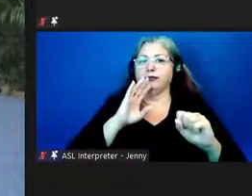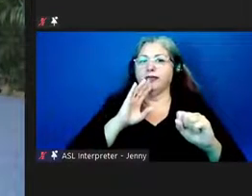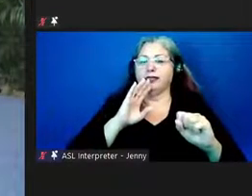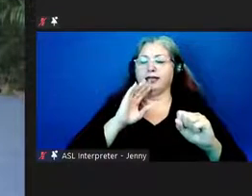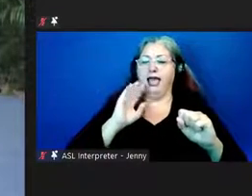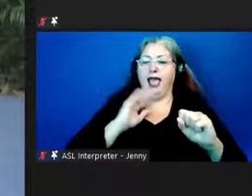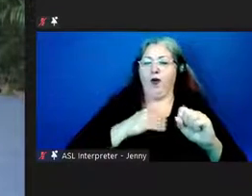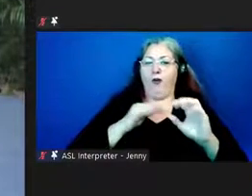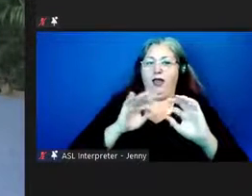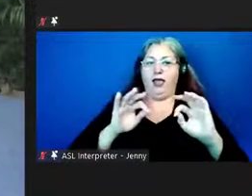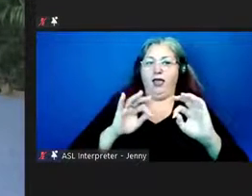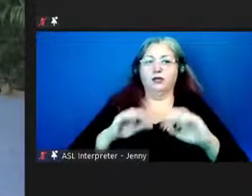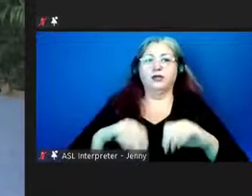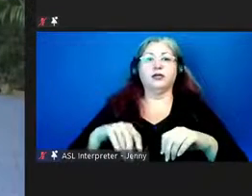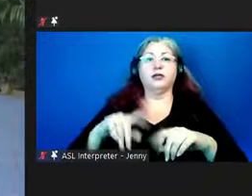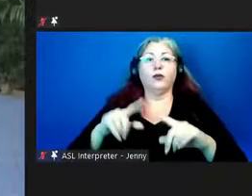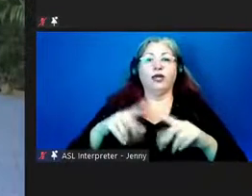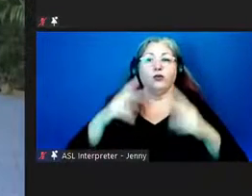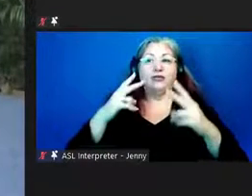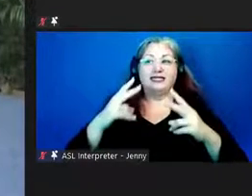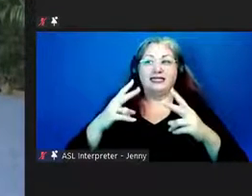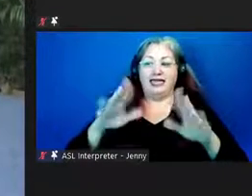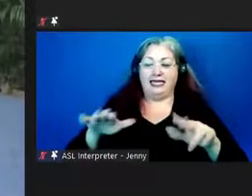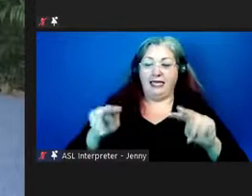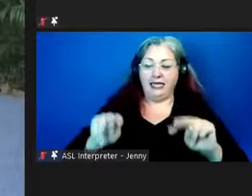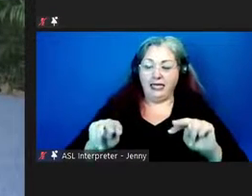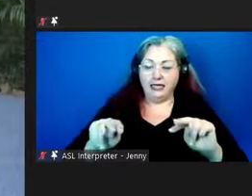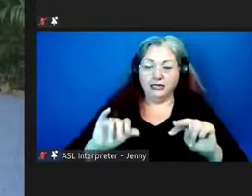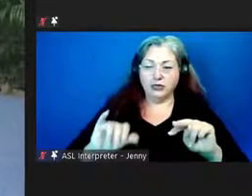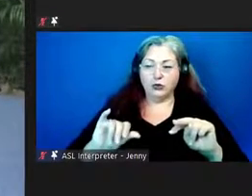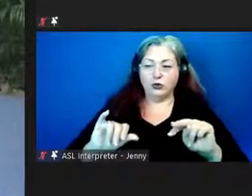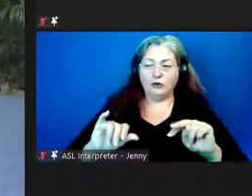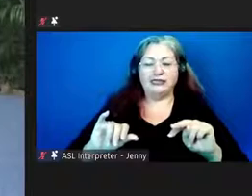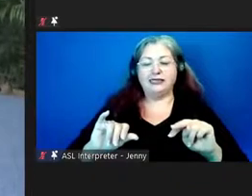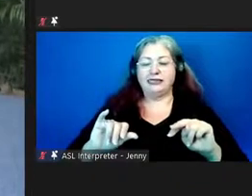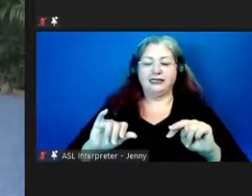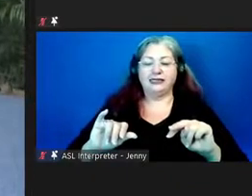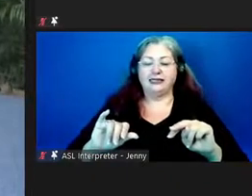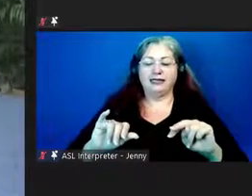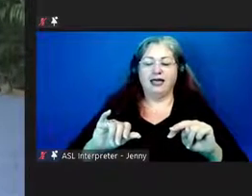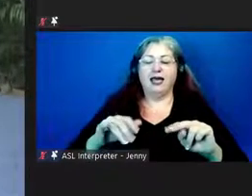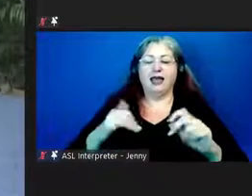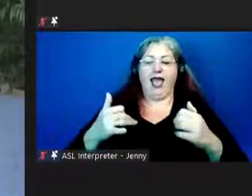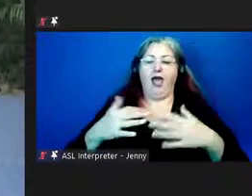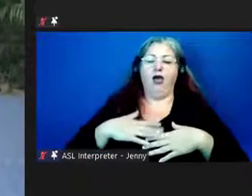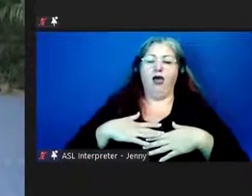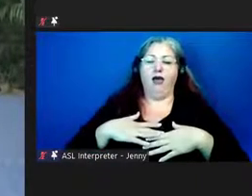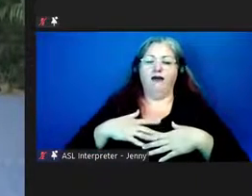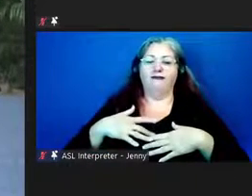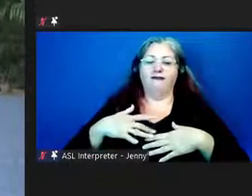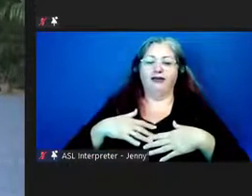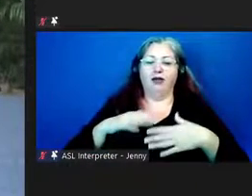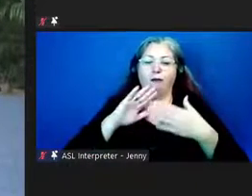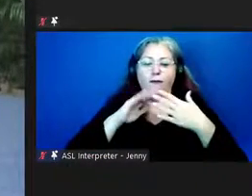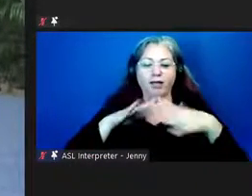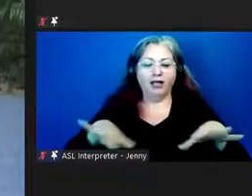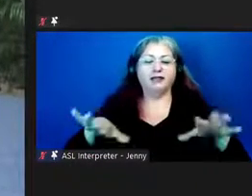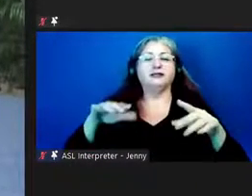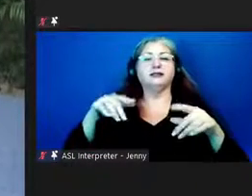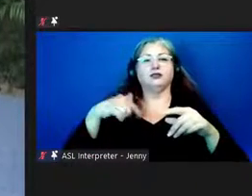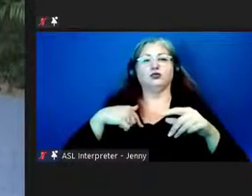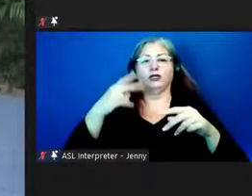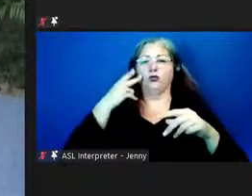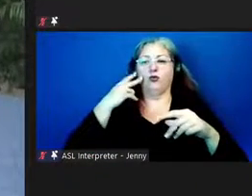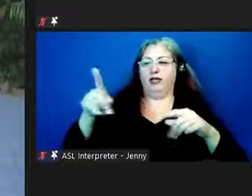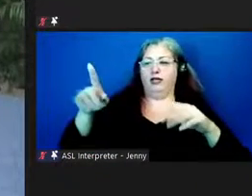um, seeing that in our kids, it really is a blessing to have been able to watch